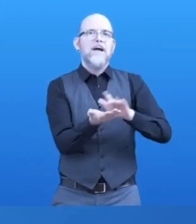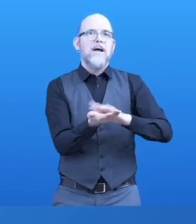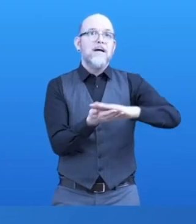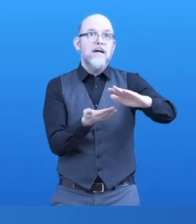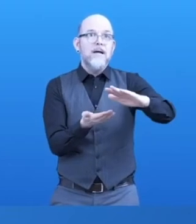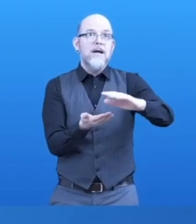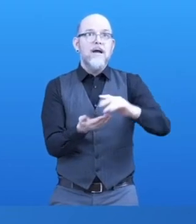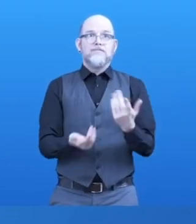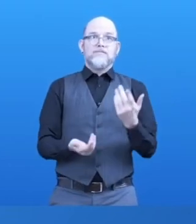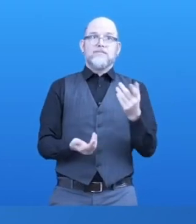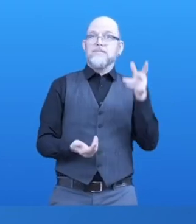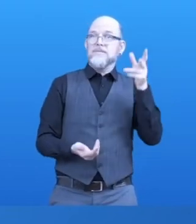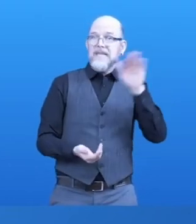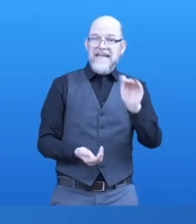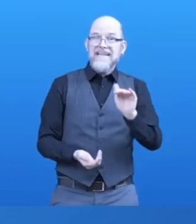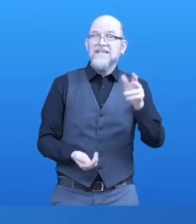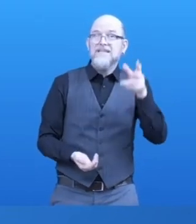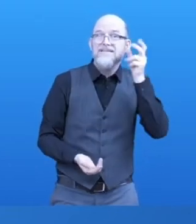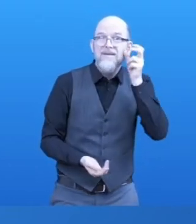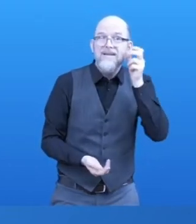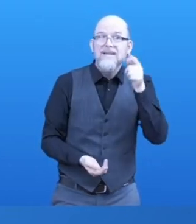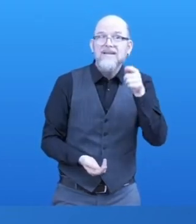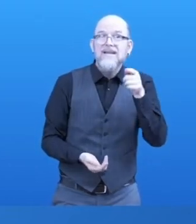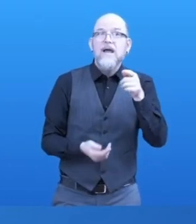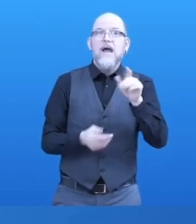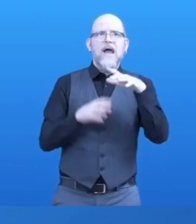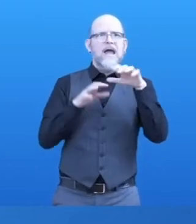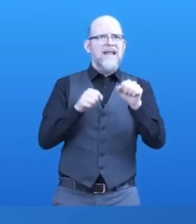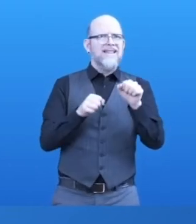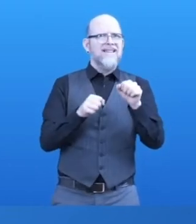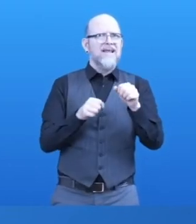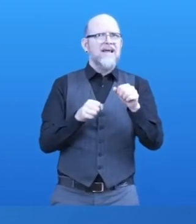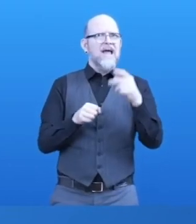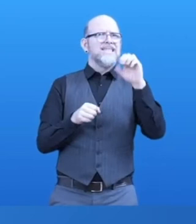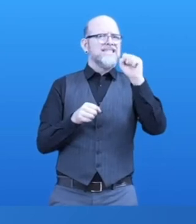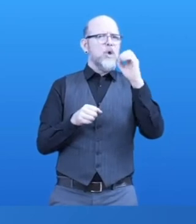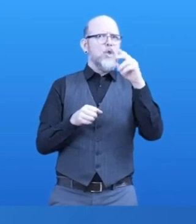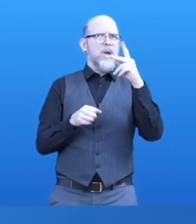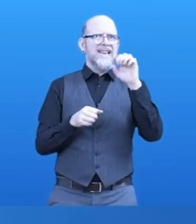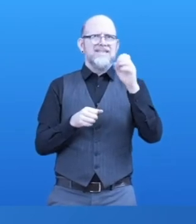apps through innovative use of 3D printing technology. This is quite unique.